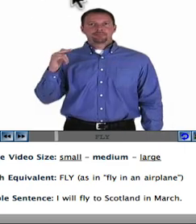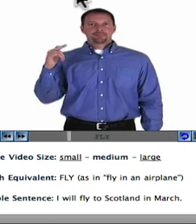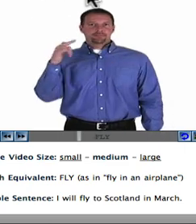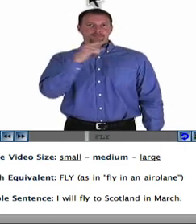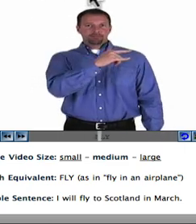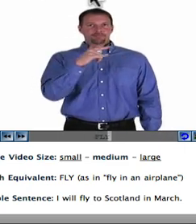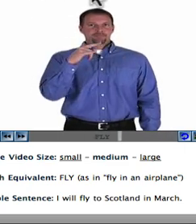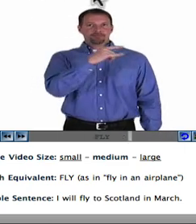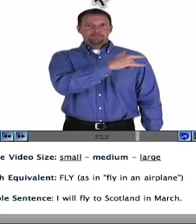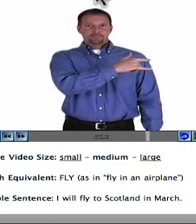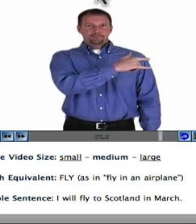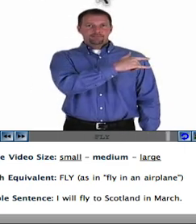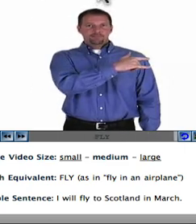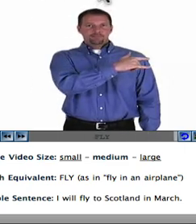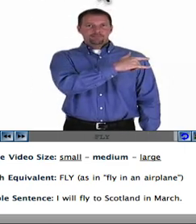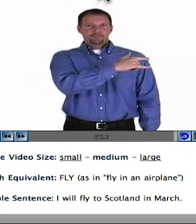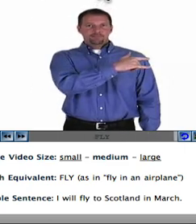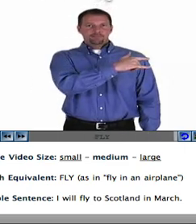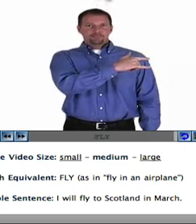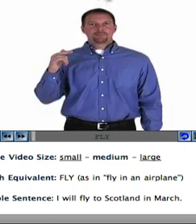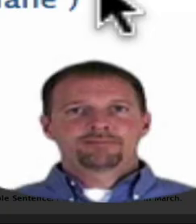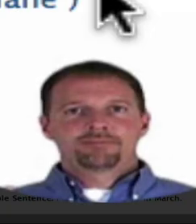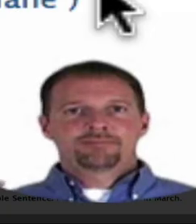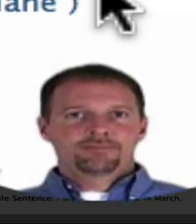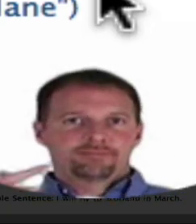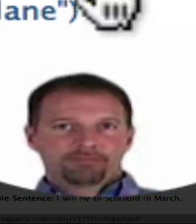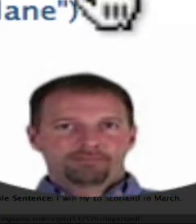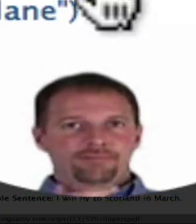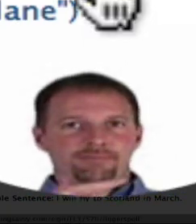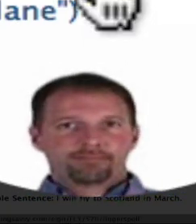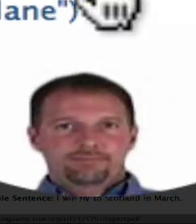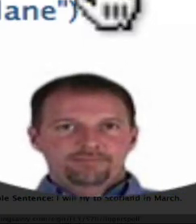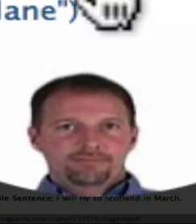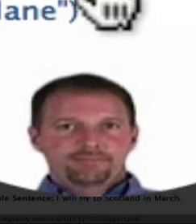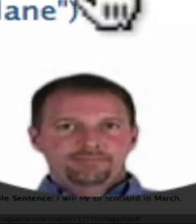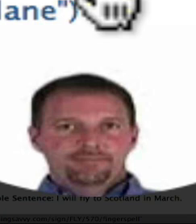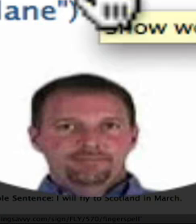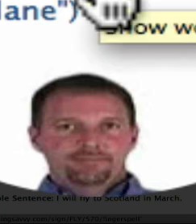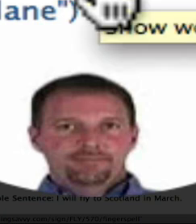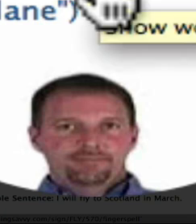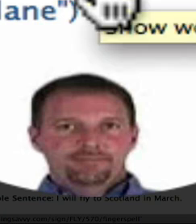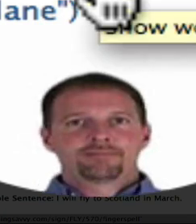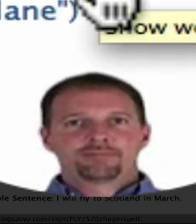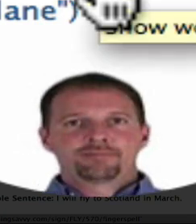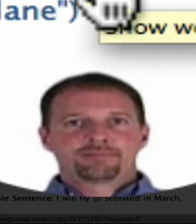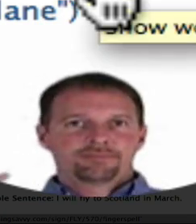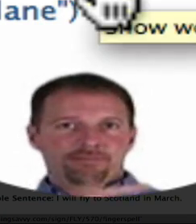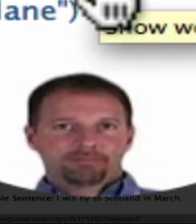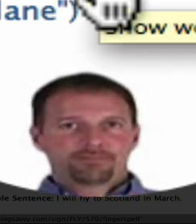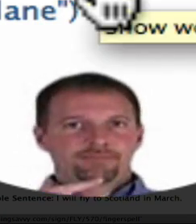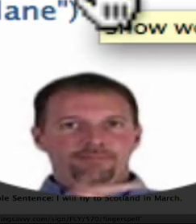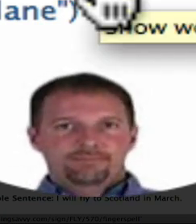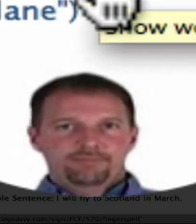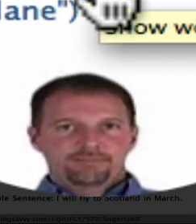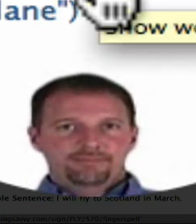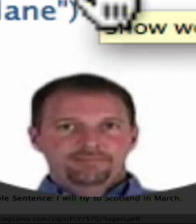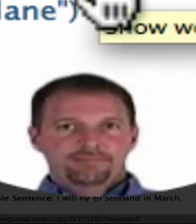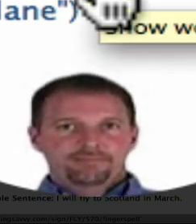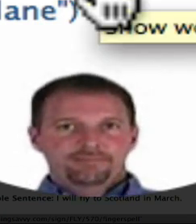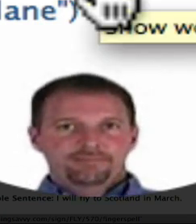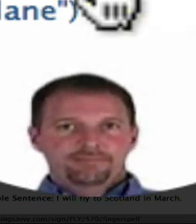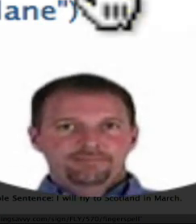All signs, you could also have fingerspelled. So the last variation, listed as a FS, stands for fingerspell.